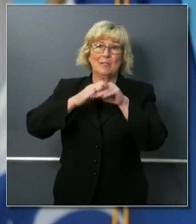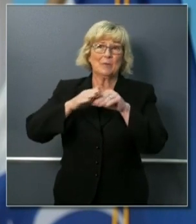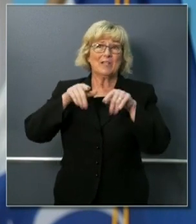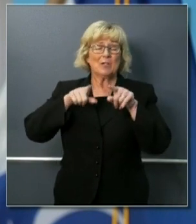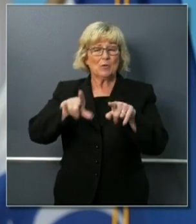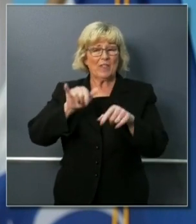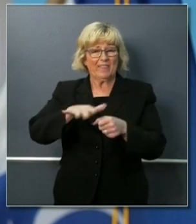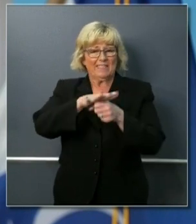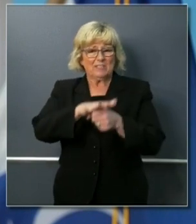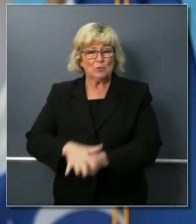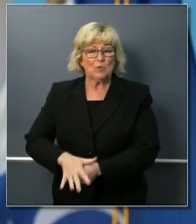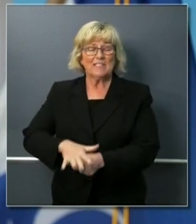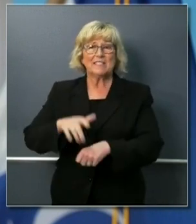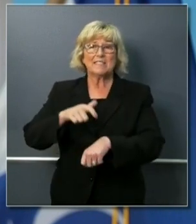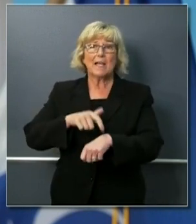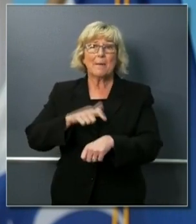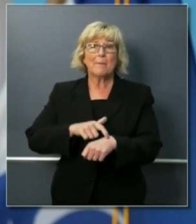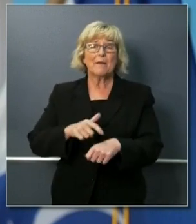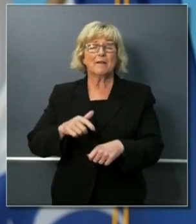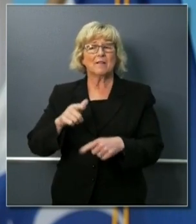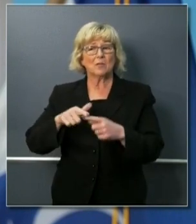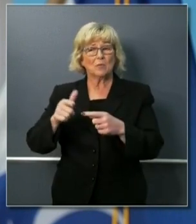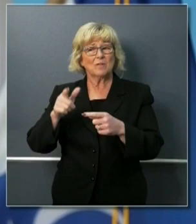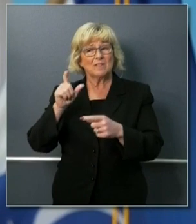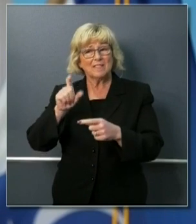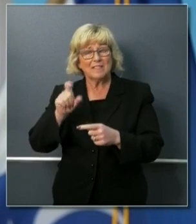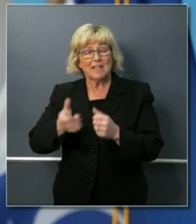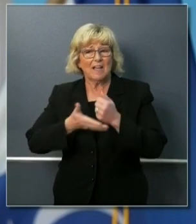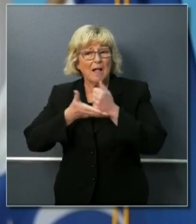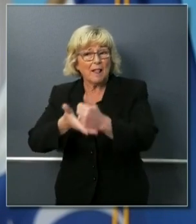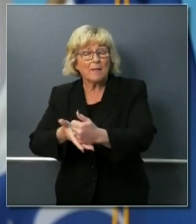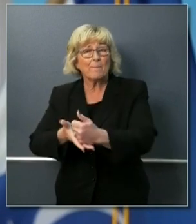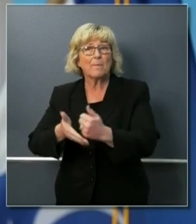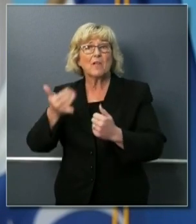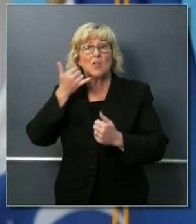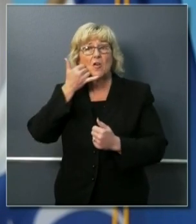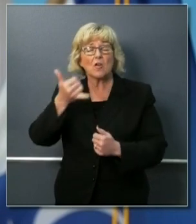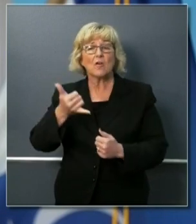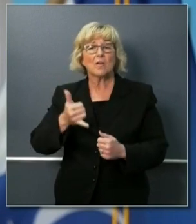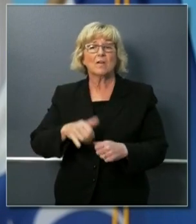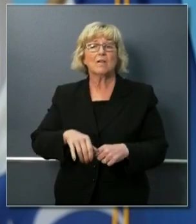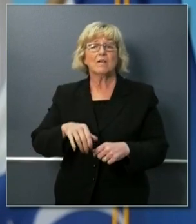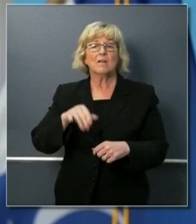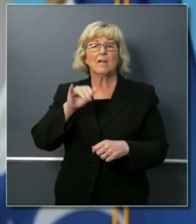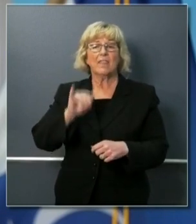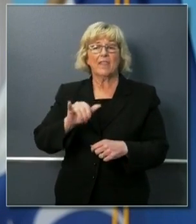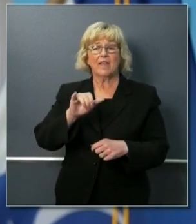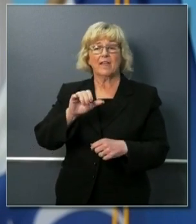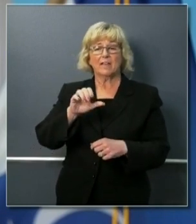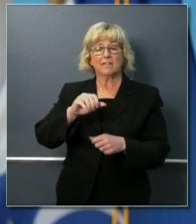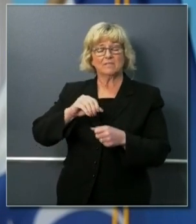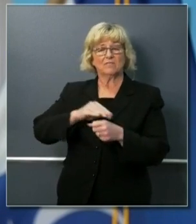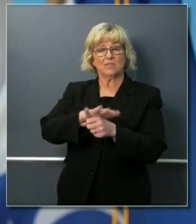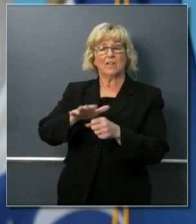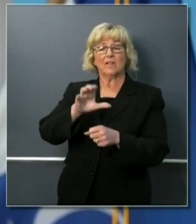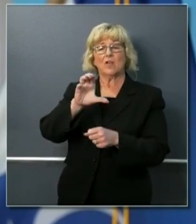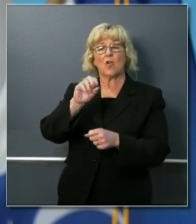of stress and the need to get help you can call that DV hotline elder abuse